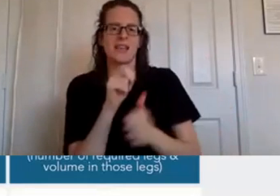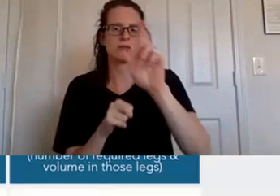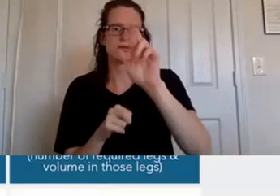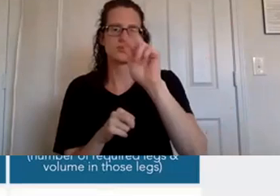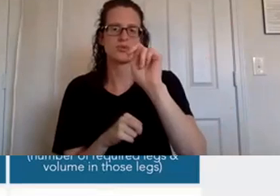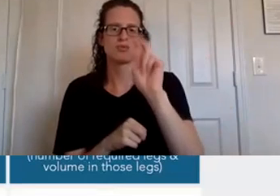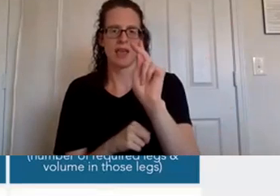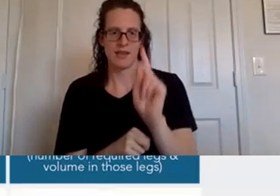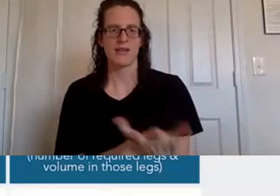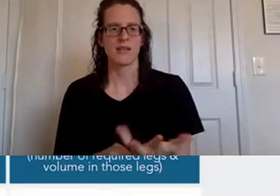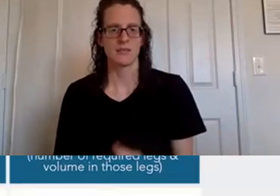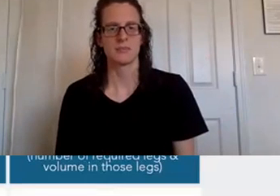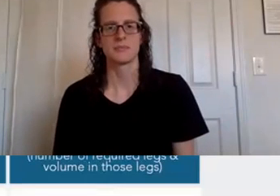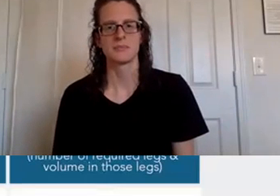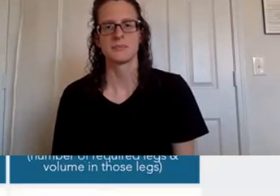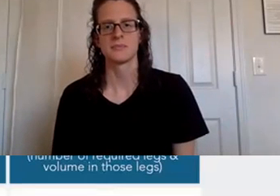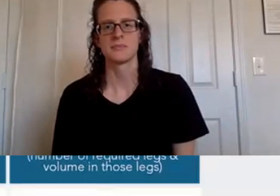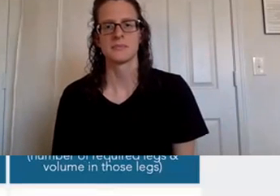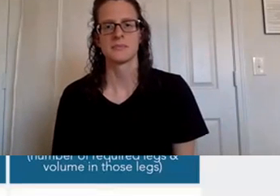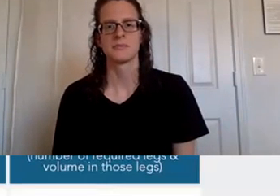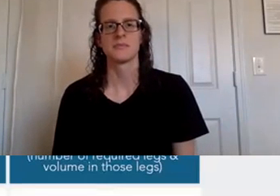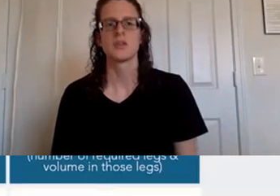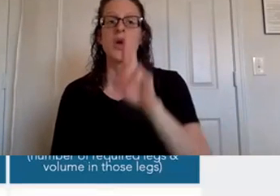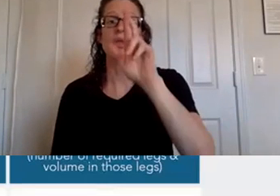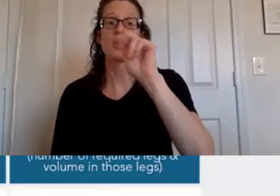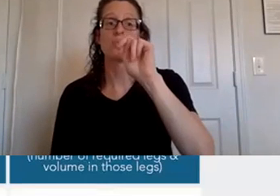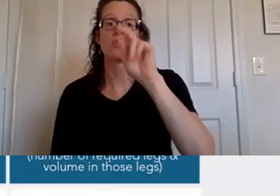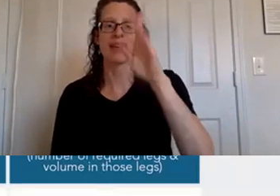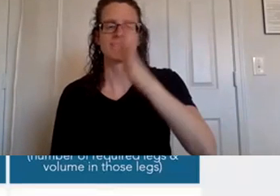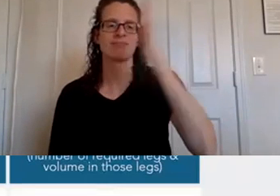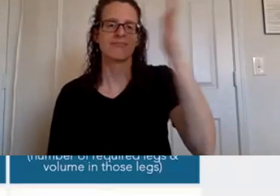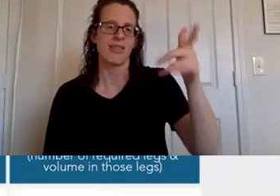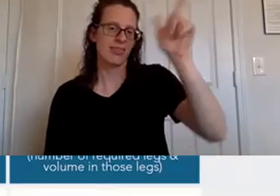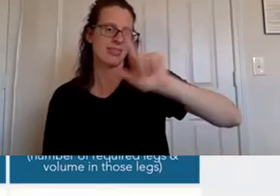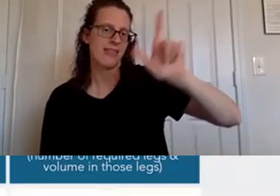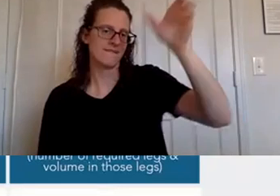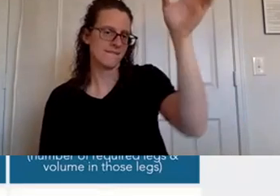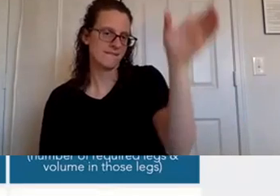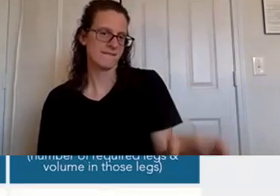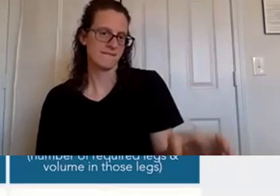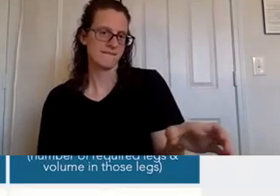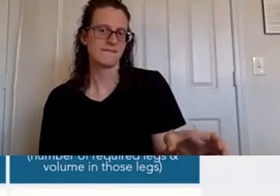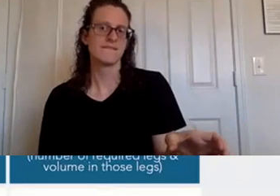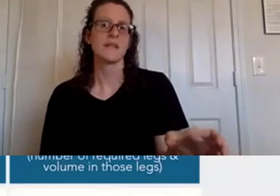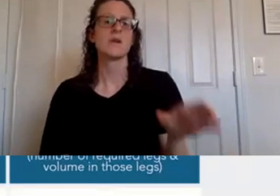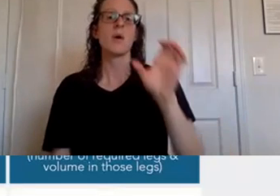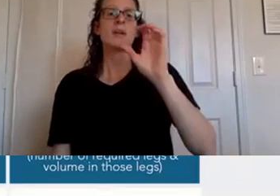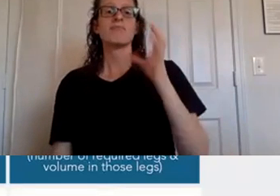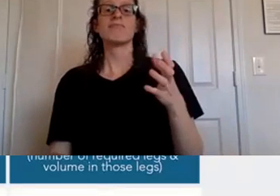all right so the ranks are on the left um to be a distributor